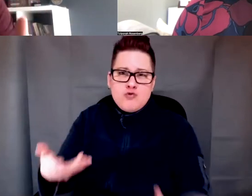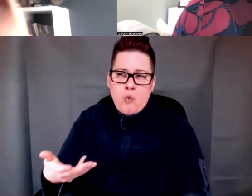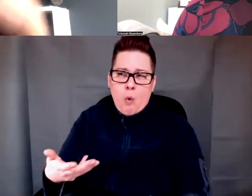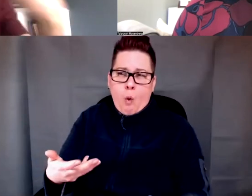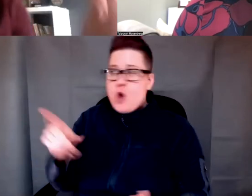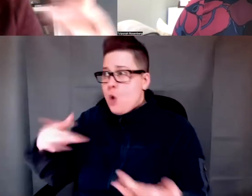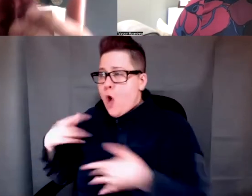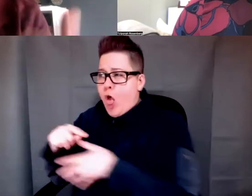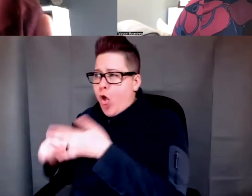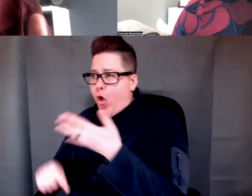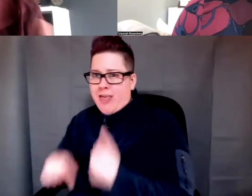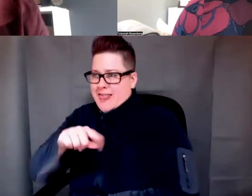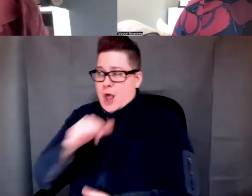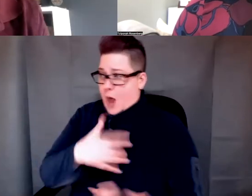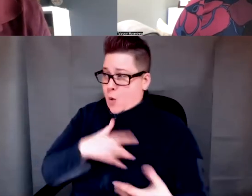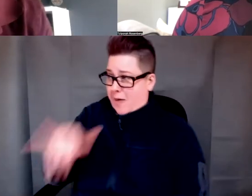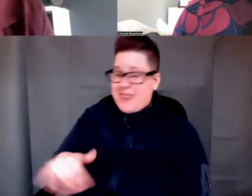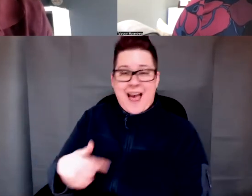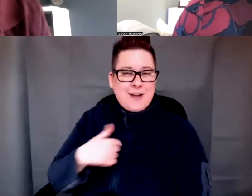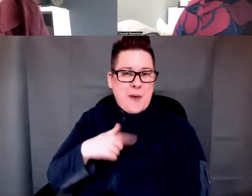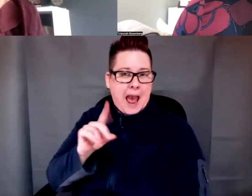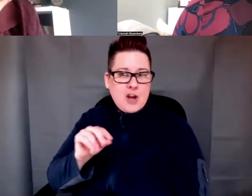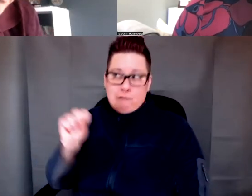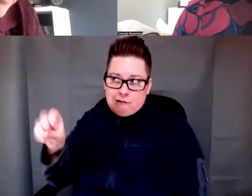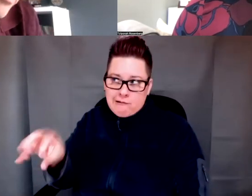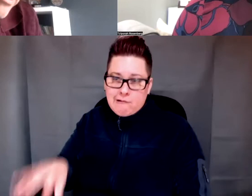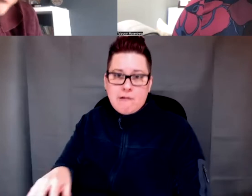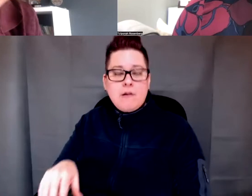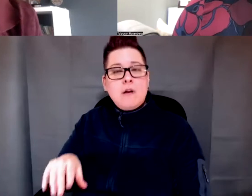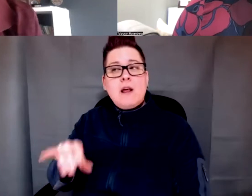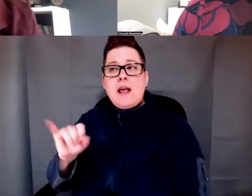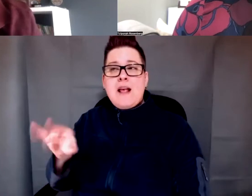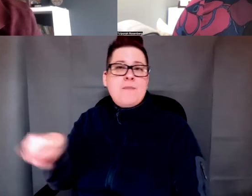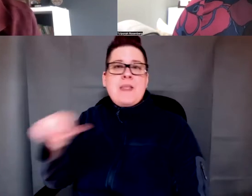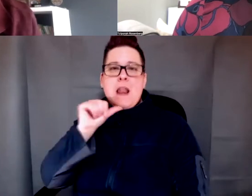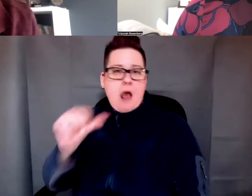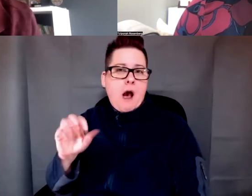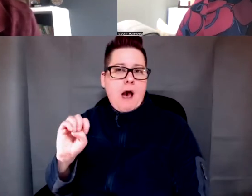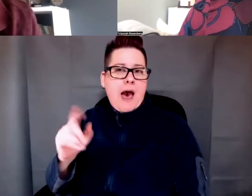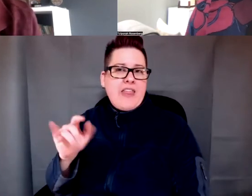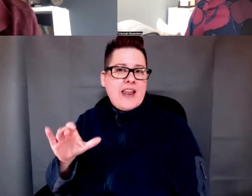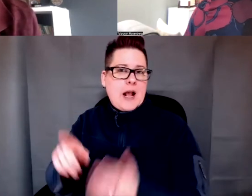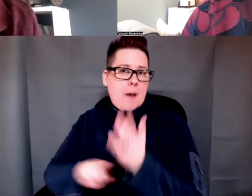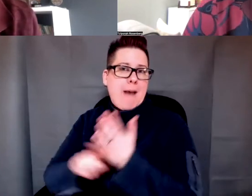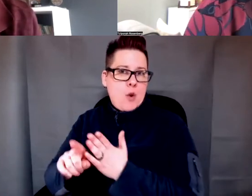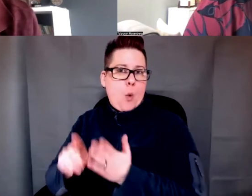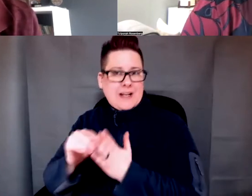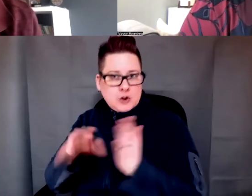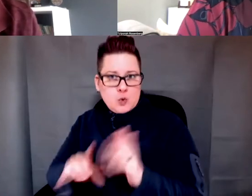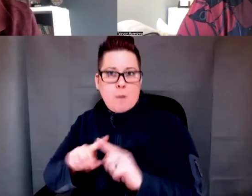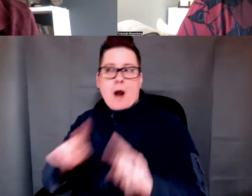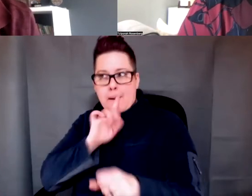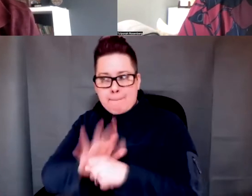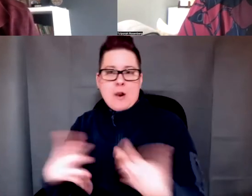So that's something I say back to my colleagues who are non-ethnic minority scholars and are so committed to working with diverse